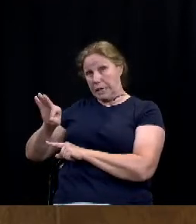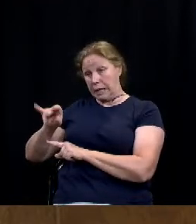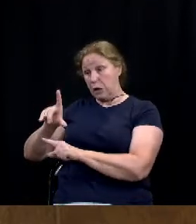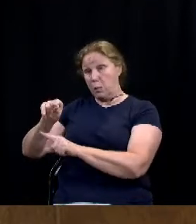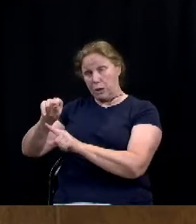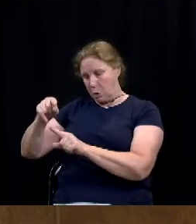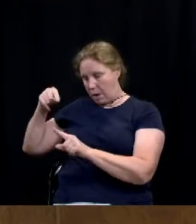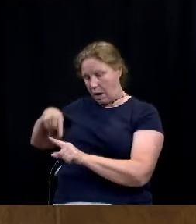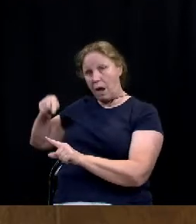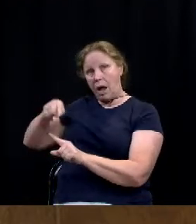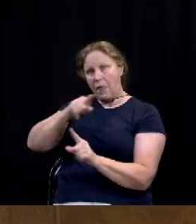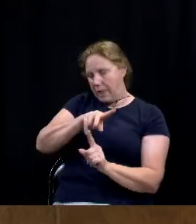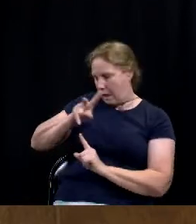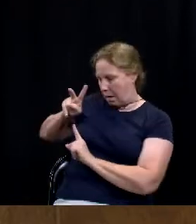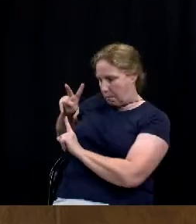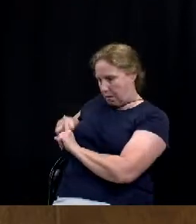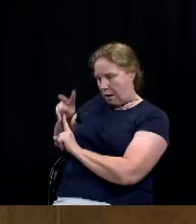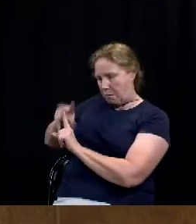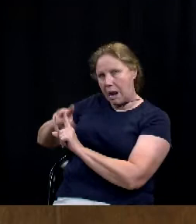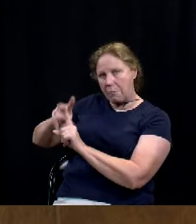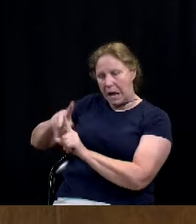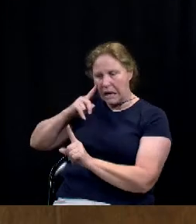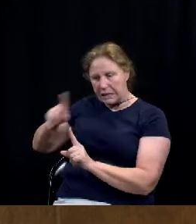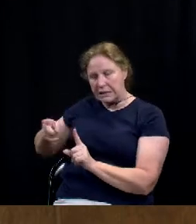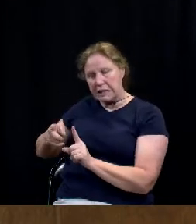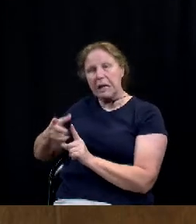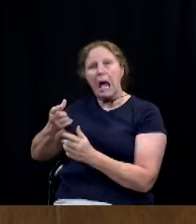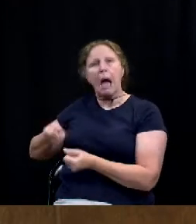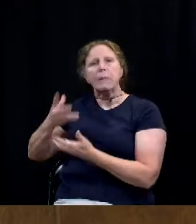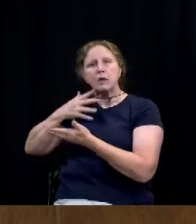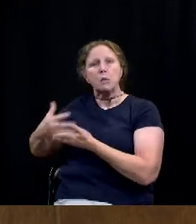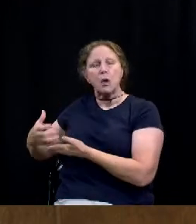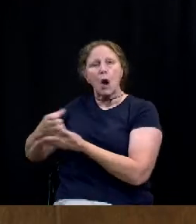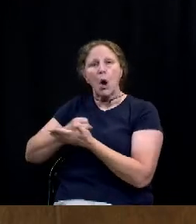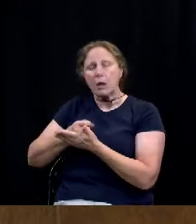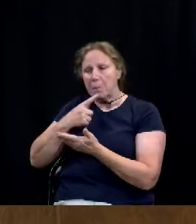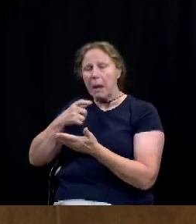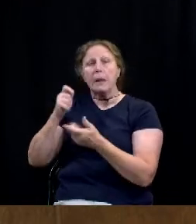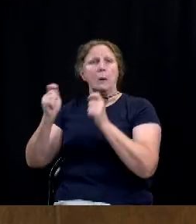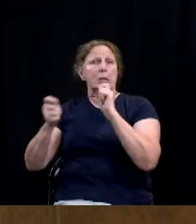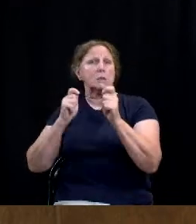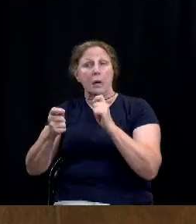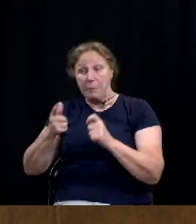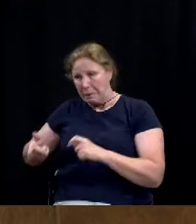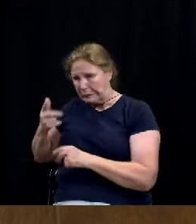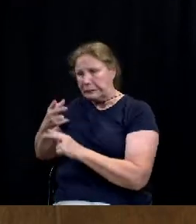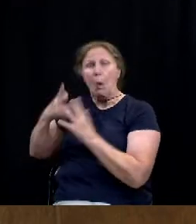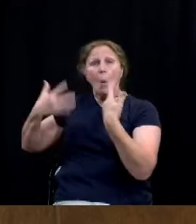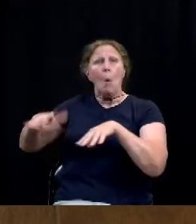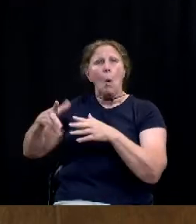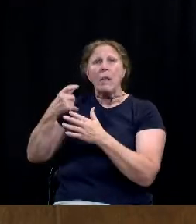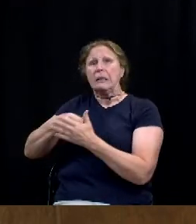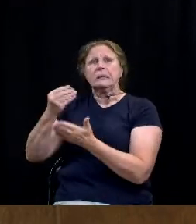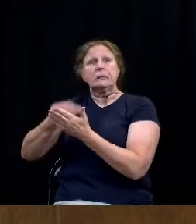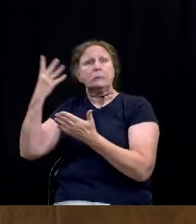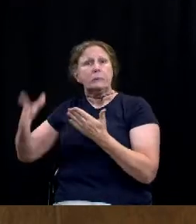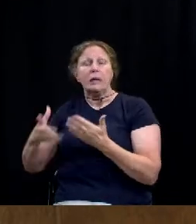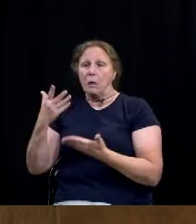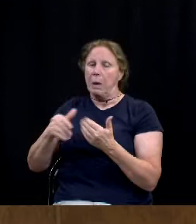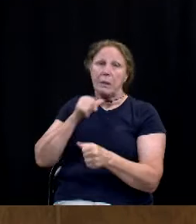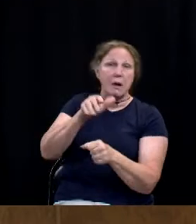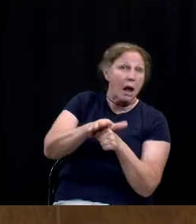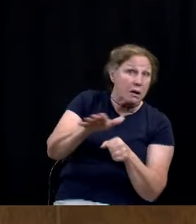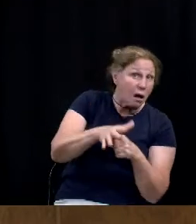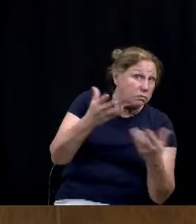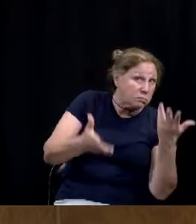review that data, then tweak the, maybe you tweak different parts of it if it's not enough or too much. But as I, understand